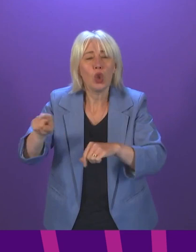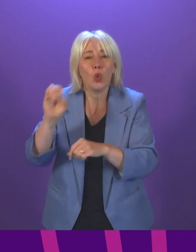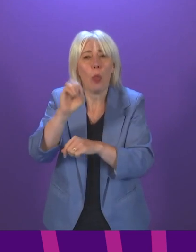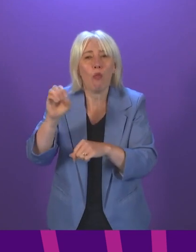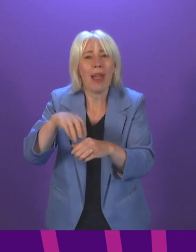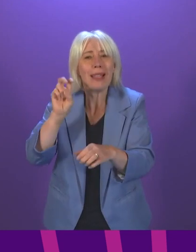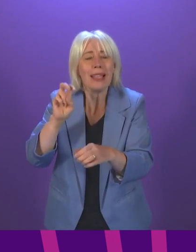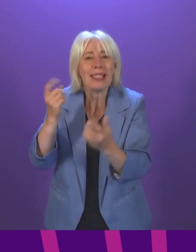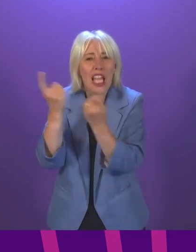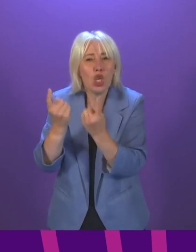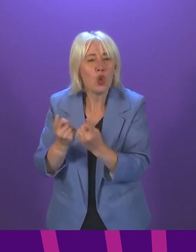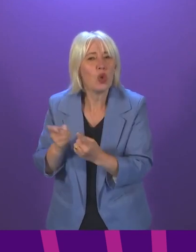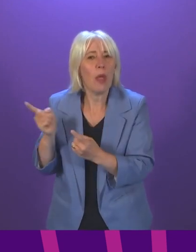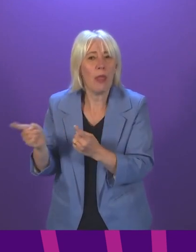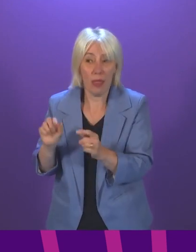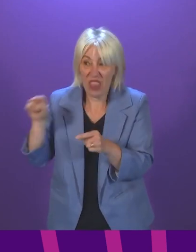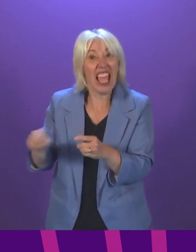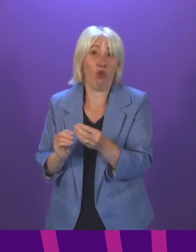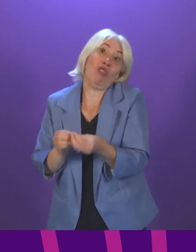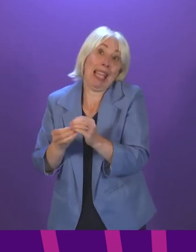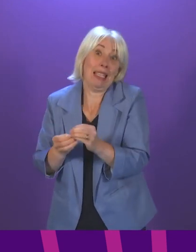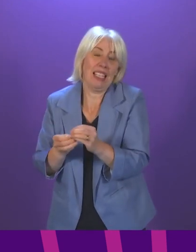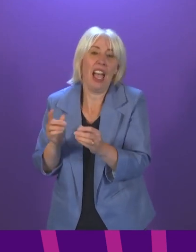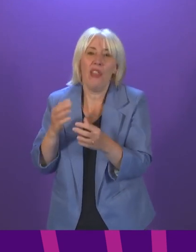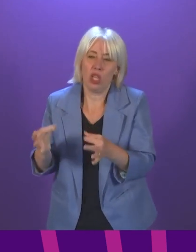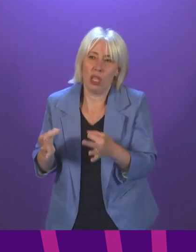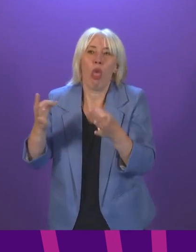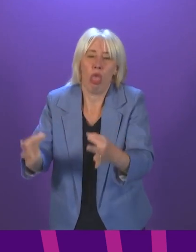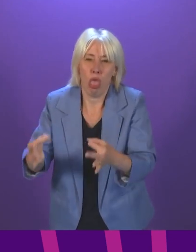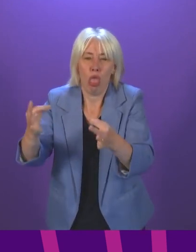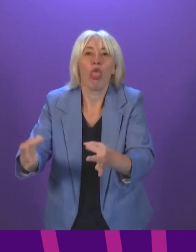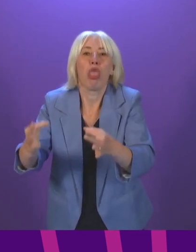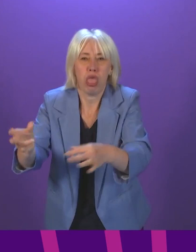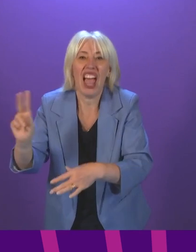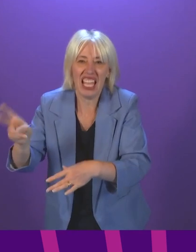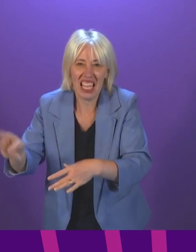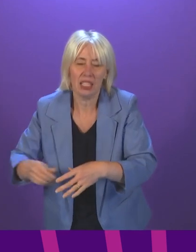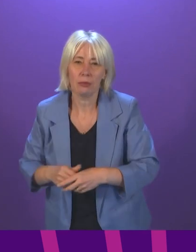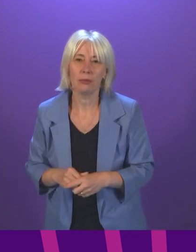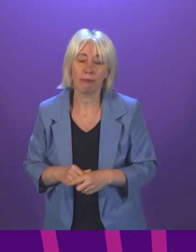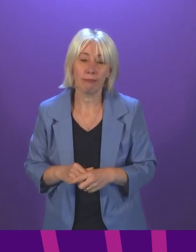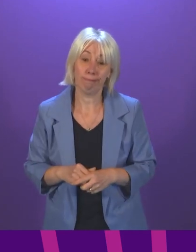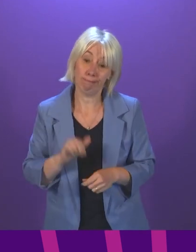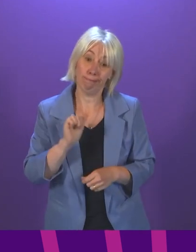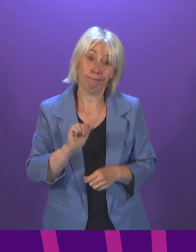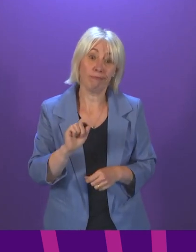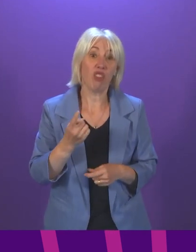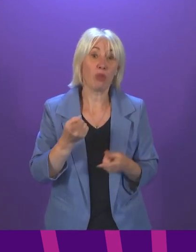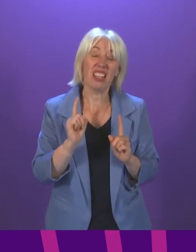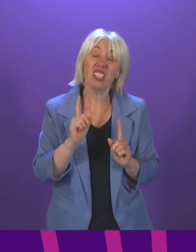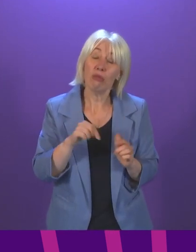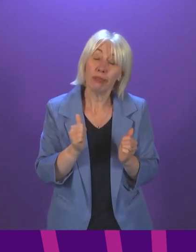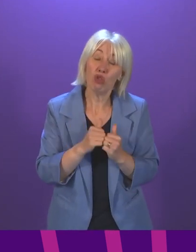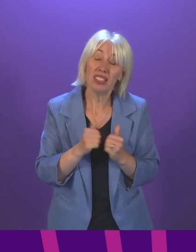and is just kicking the can down the road once again? The First Minister? Yes, I think that is absolutely correct.